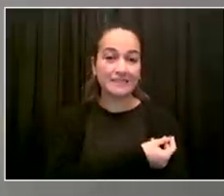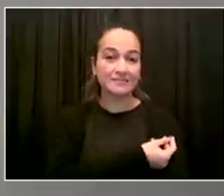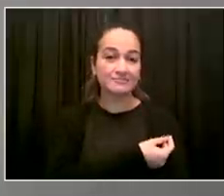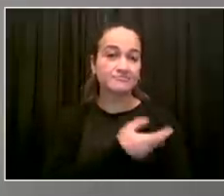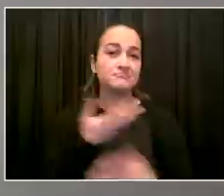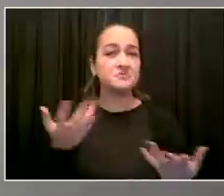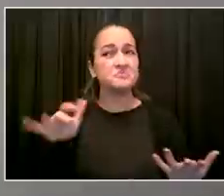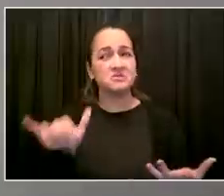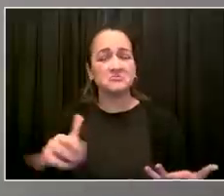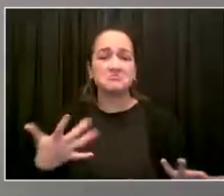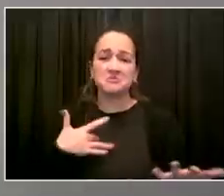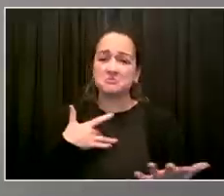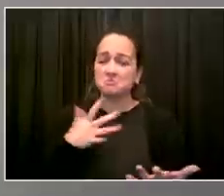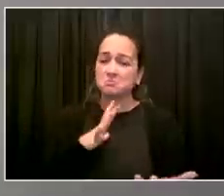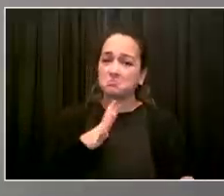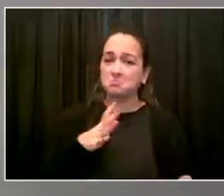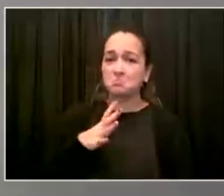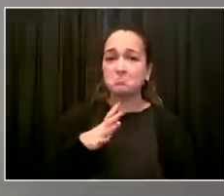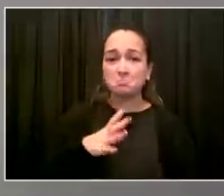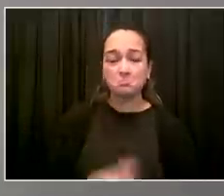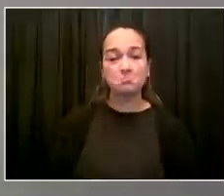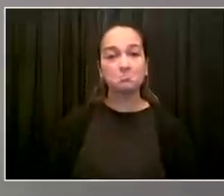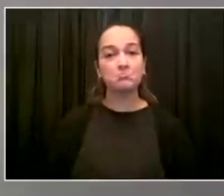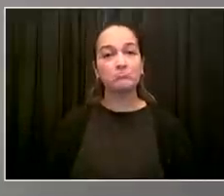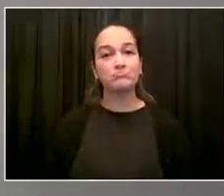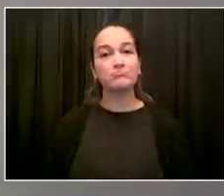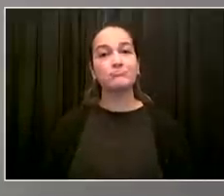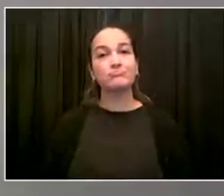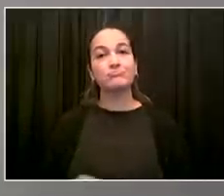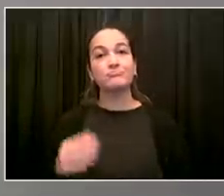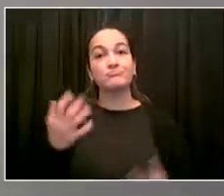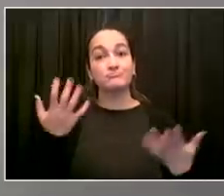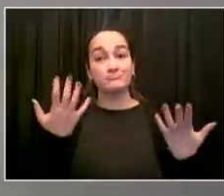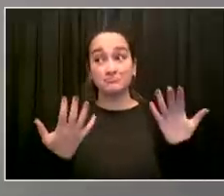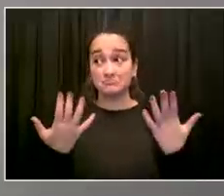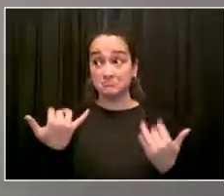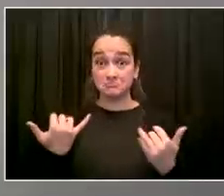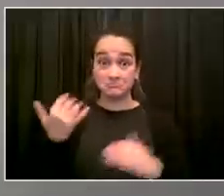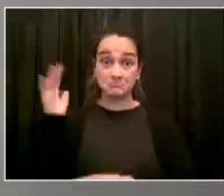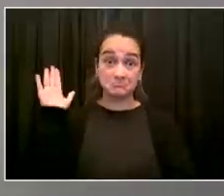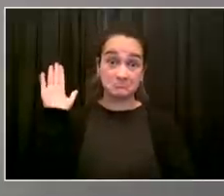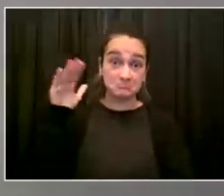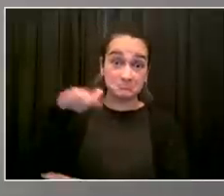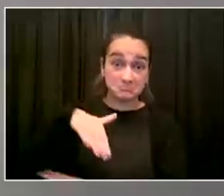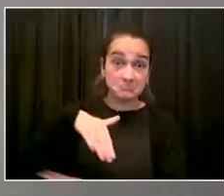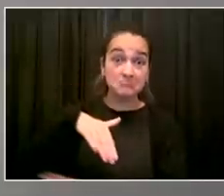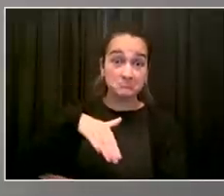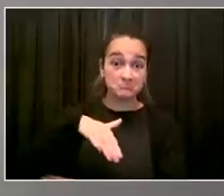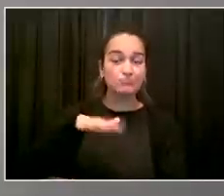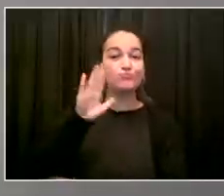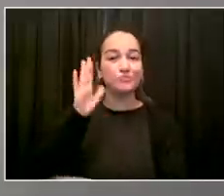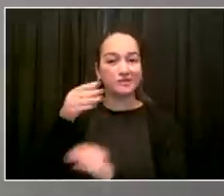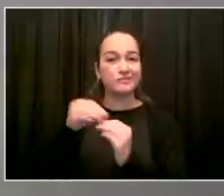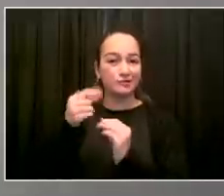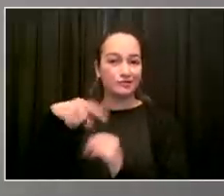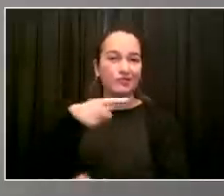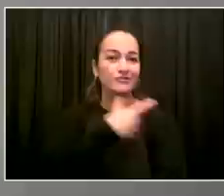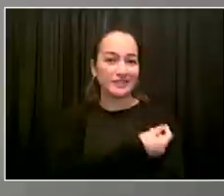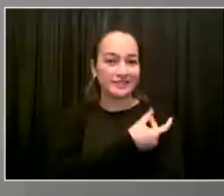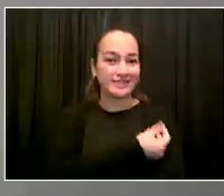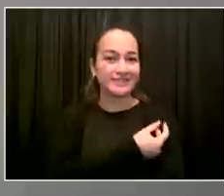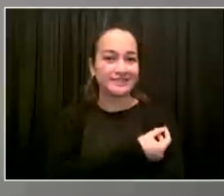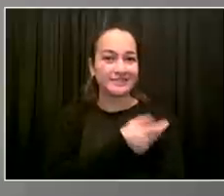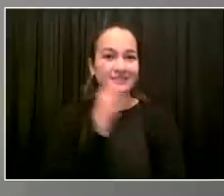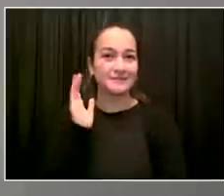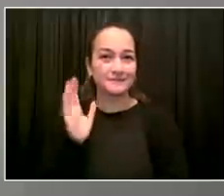in for their shift today, we will send them to the vaccination clinic. And if they get vaccinated, they can